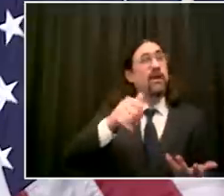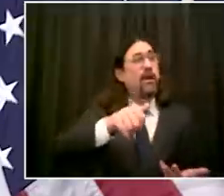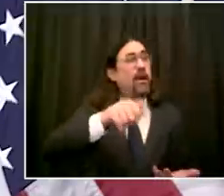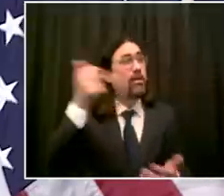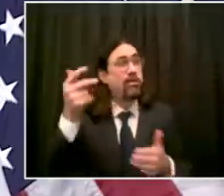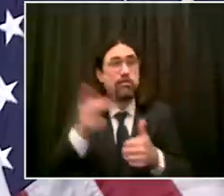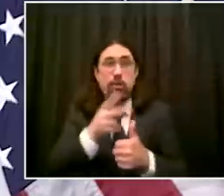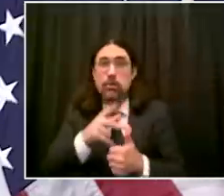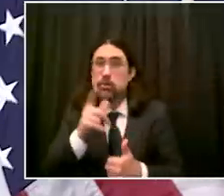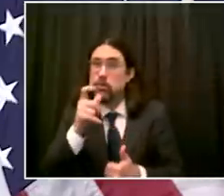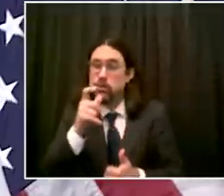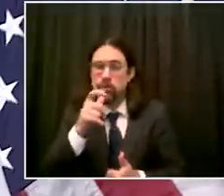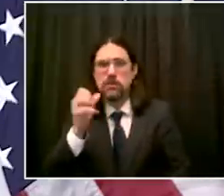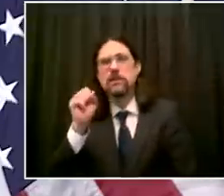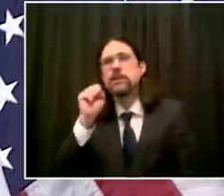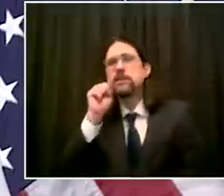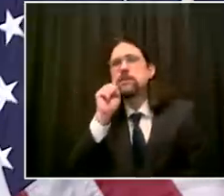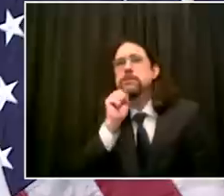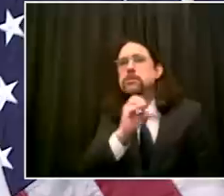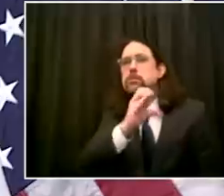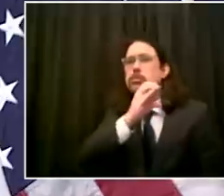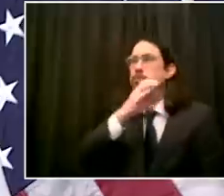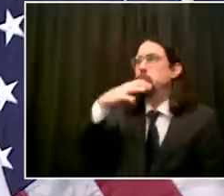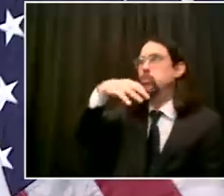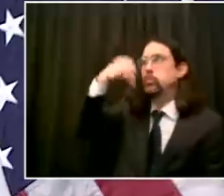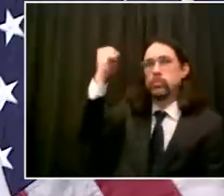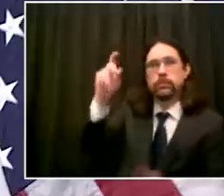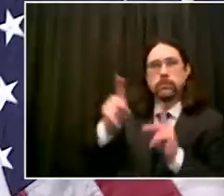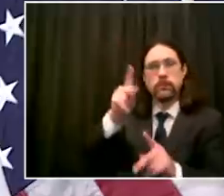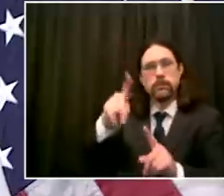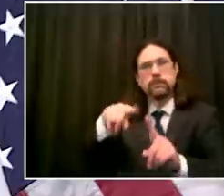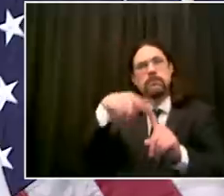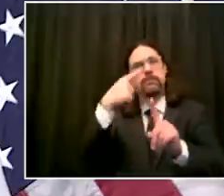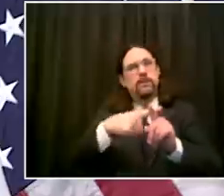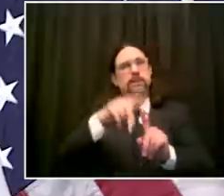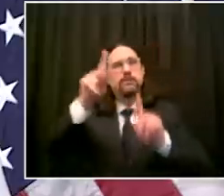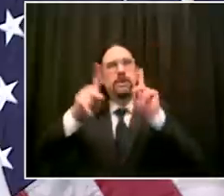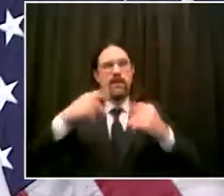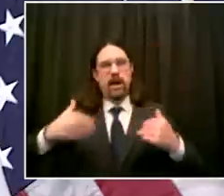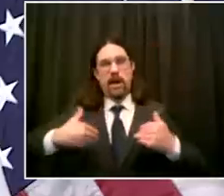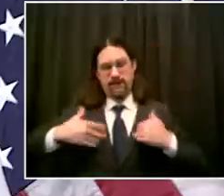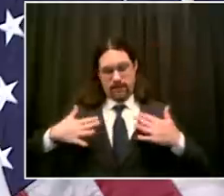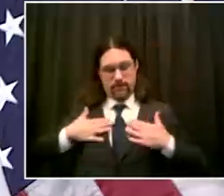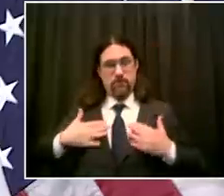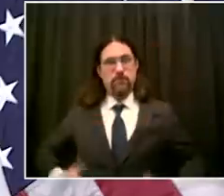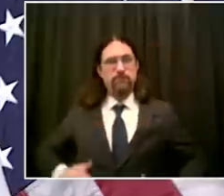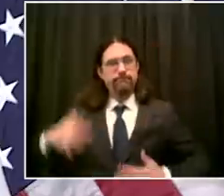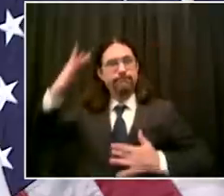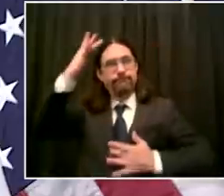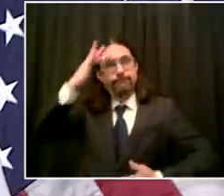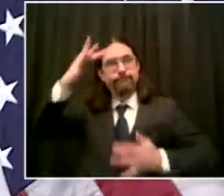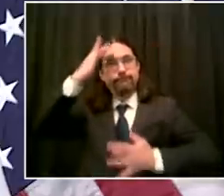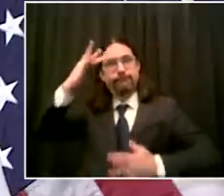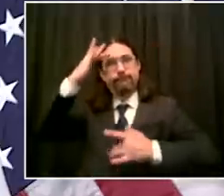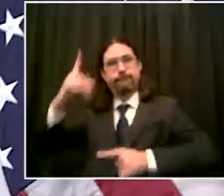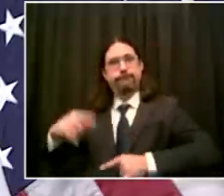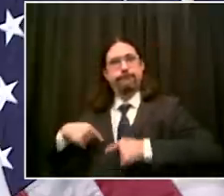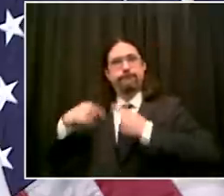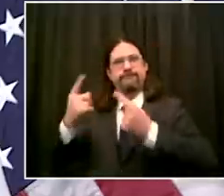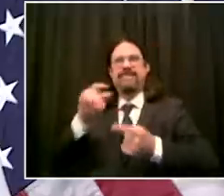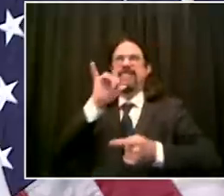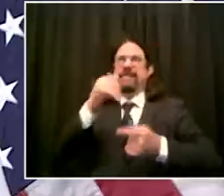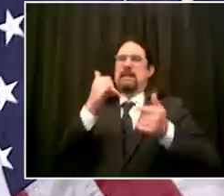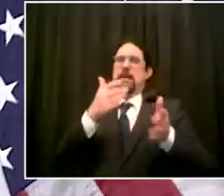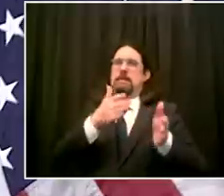more people particularly folks anyone symptomatic we want to reach anyone's been around others that are symptomatic or tested positive